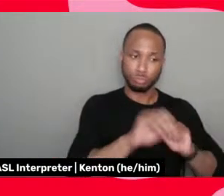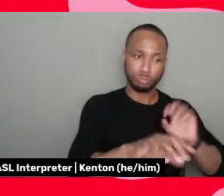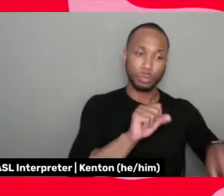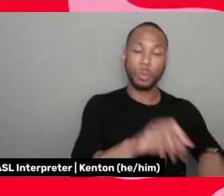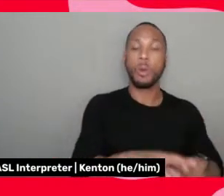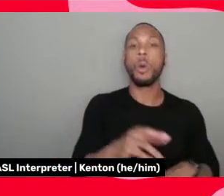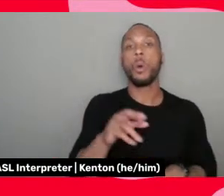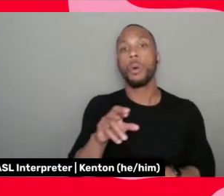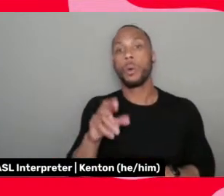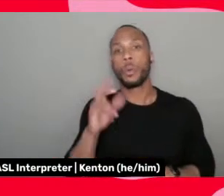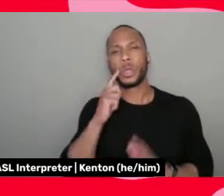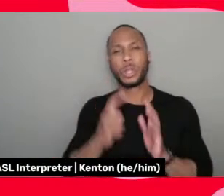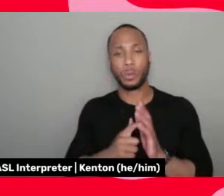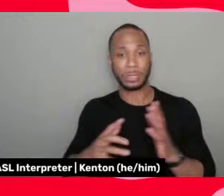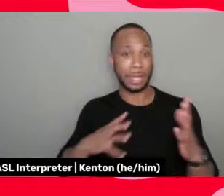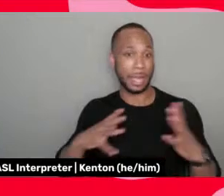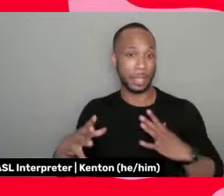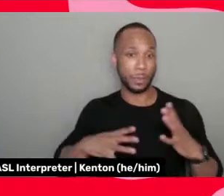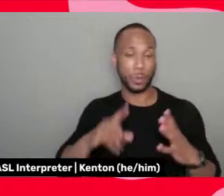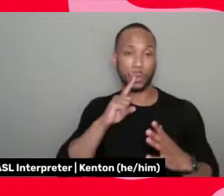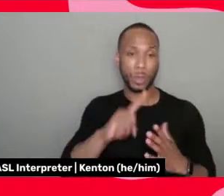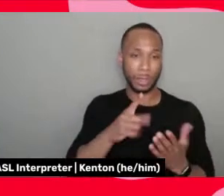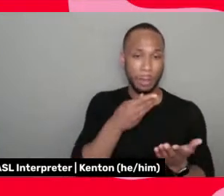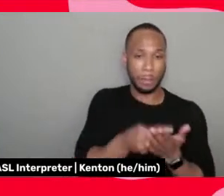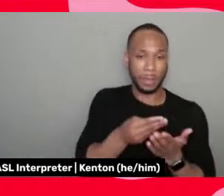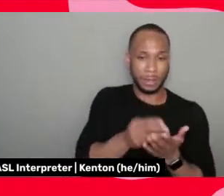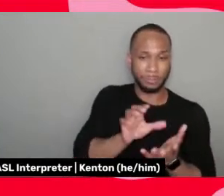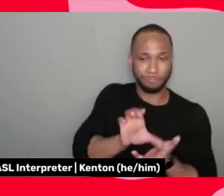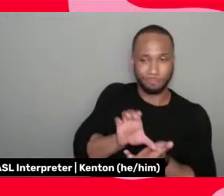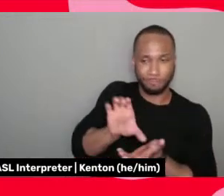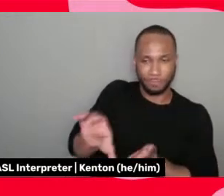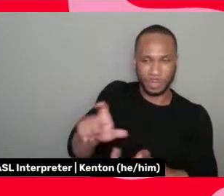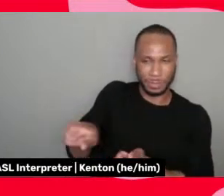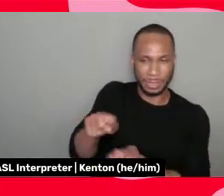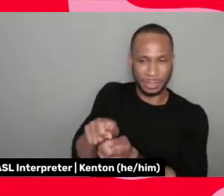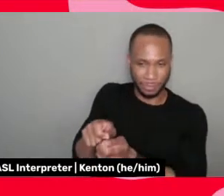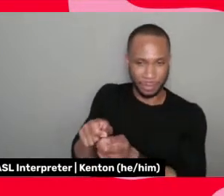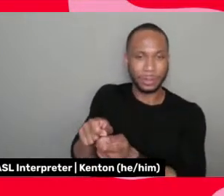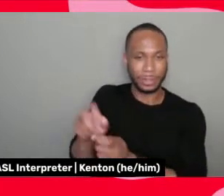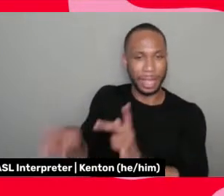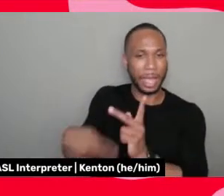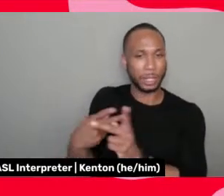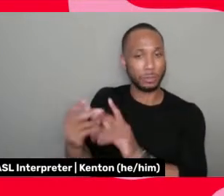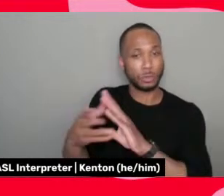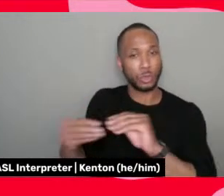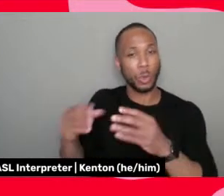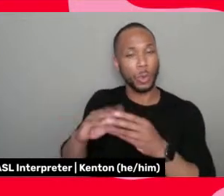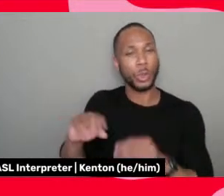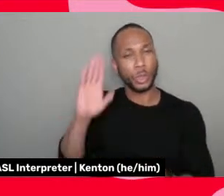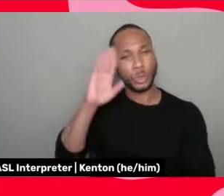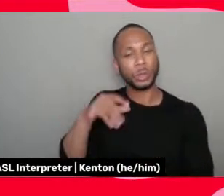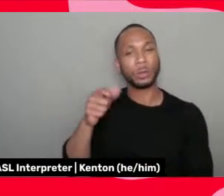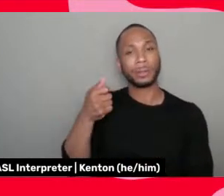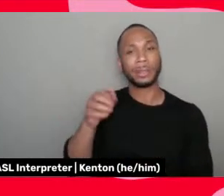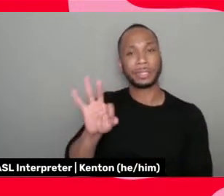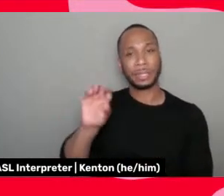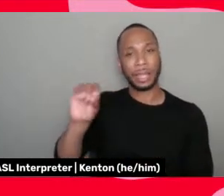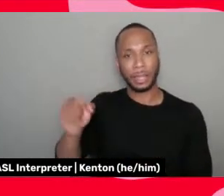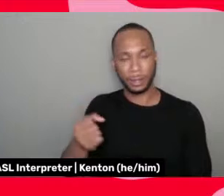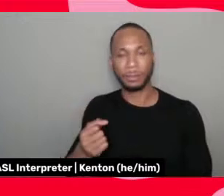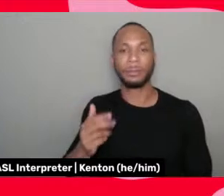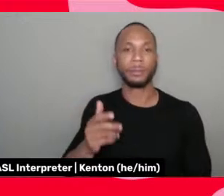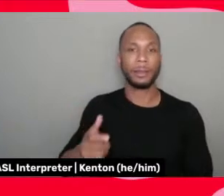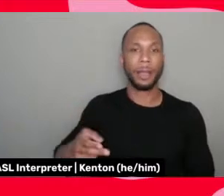pushing money towards one type of story, you know, in the nineties, you higher learning and boys in the hood